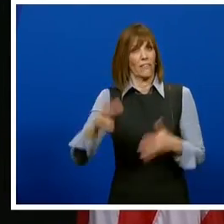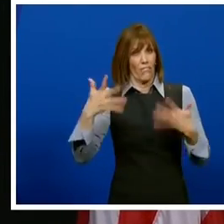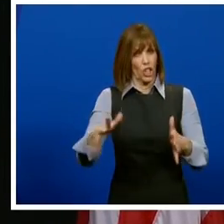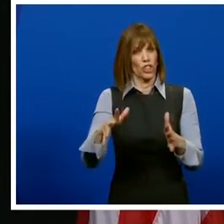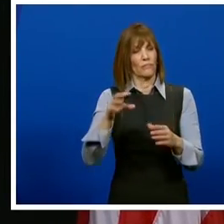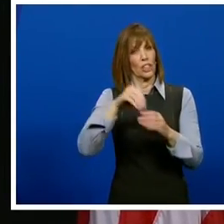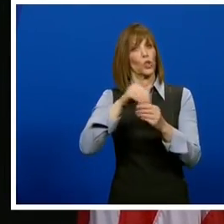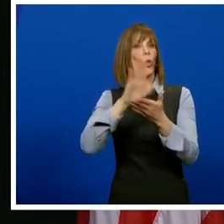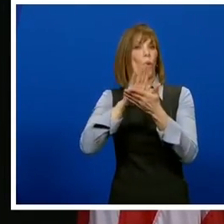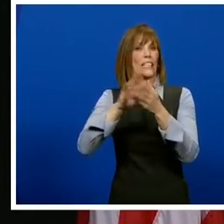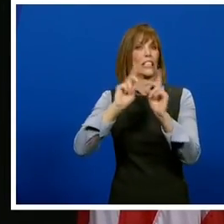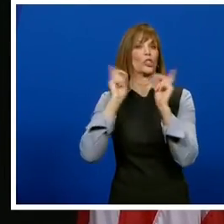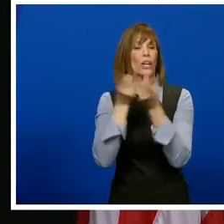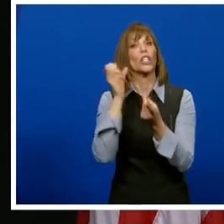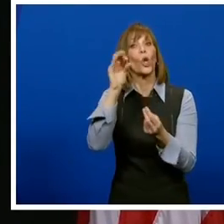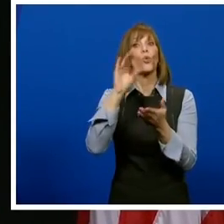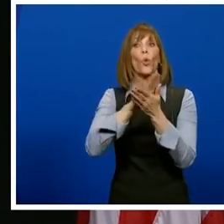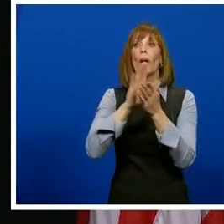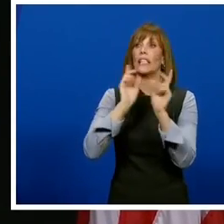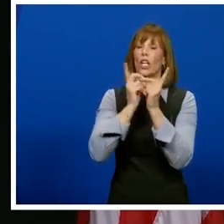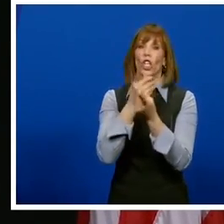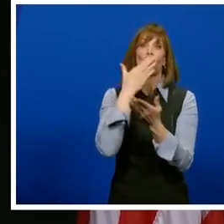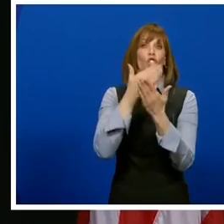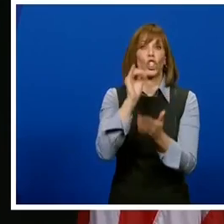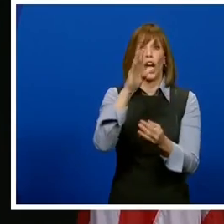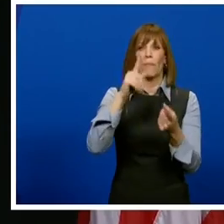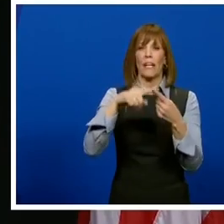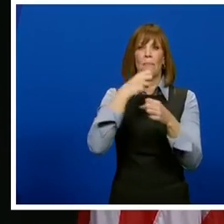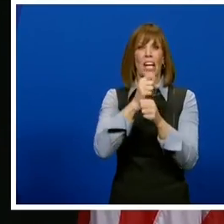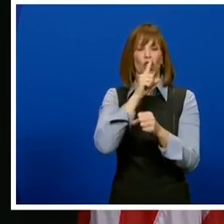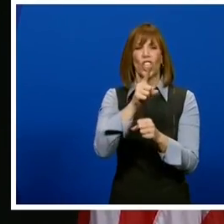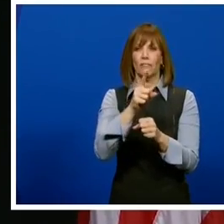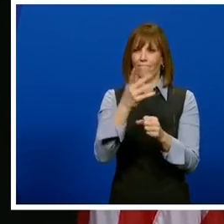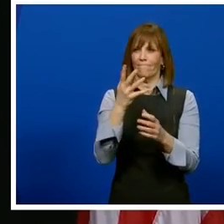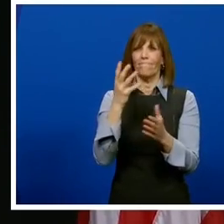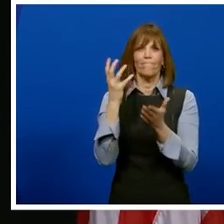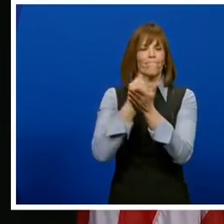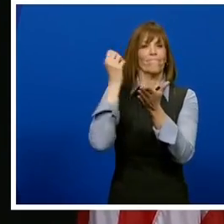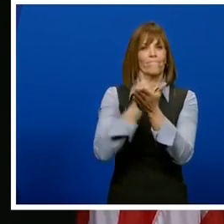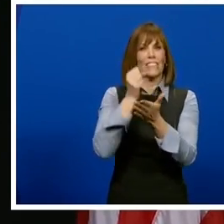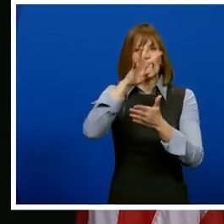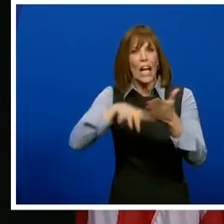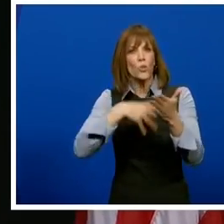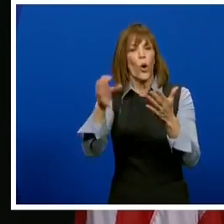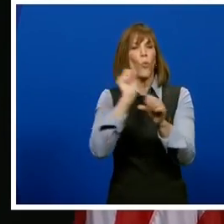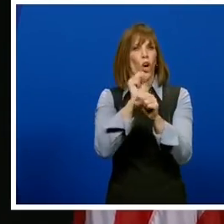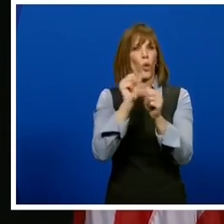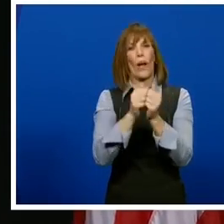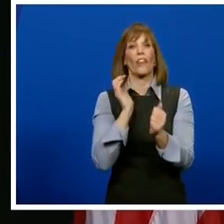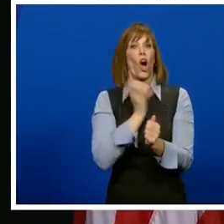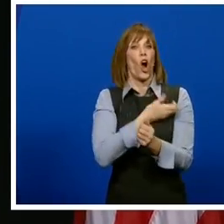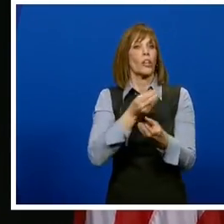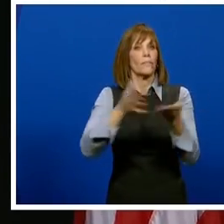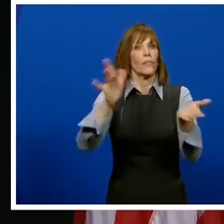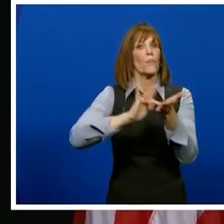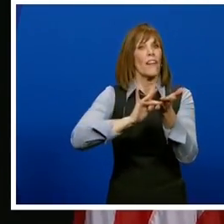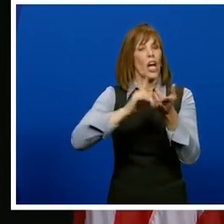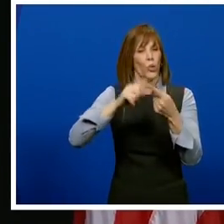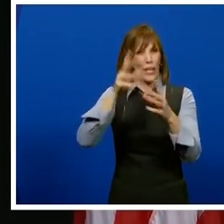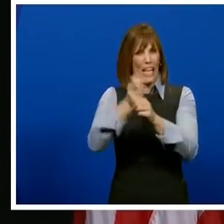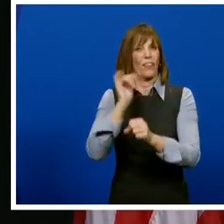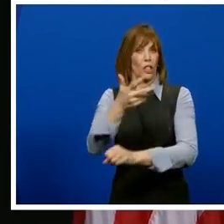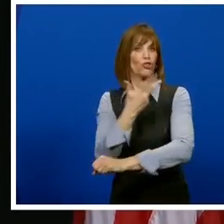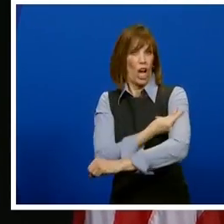So school districts across the state have done a really good job of taking advantage of scheduling and working with our providers in getting